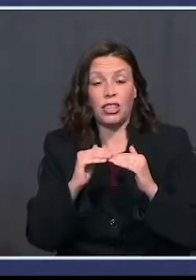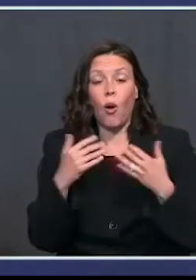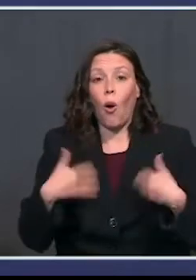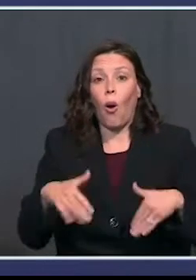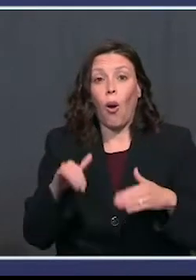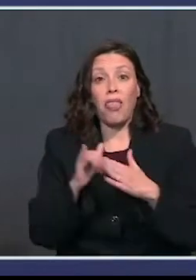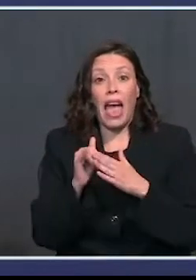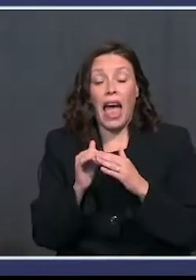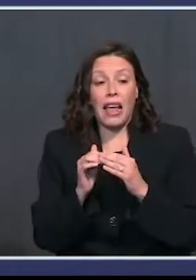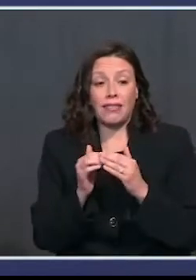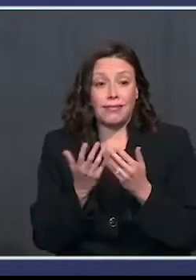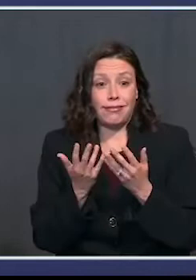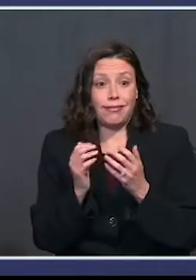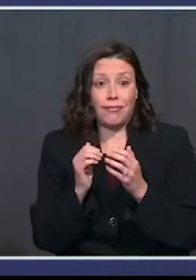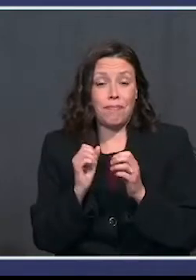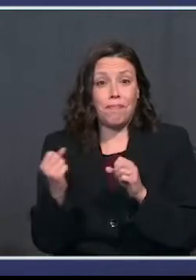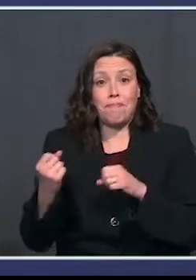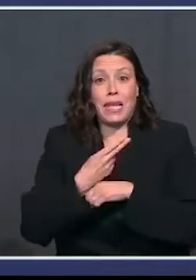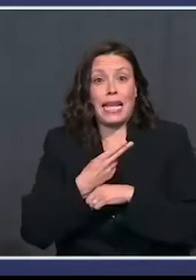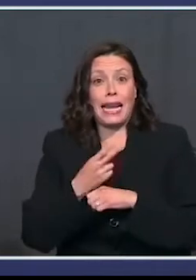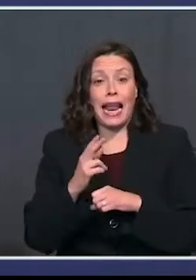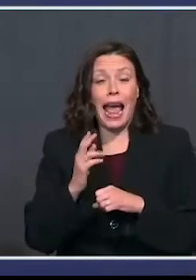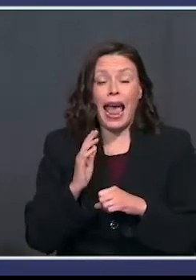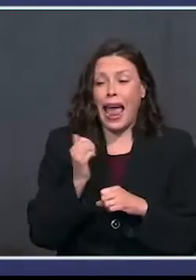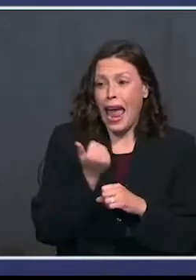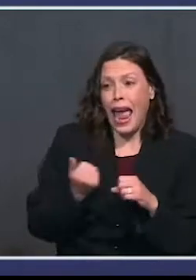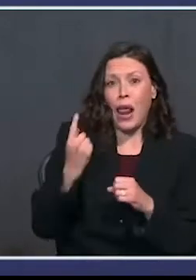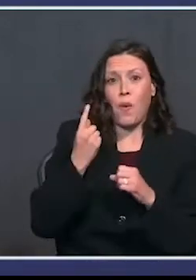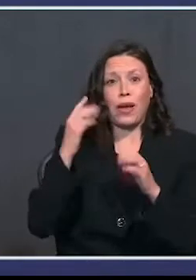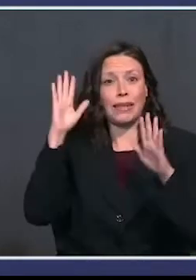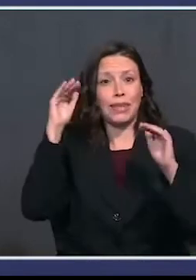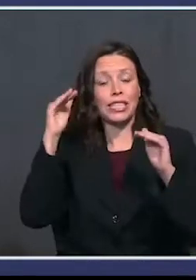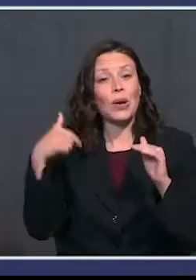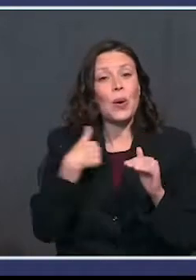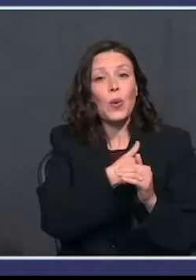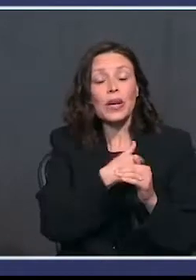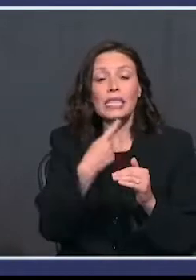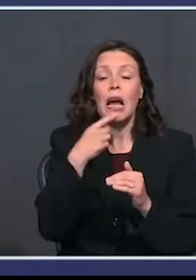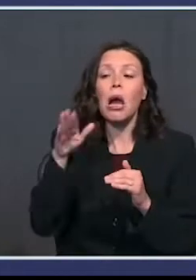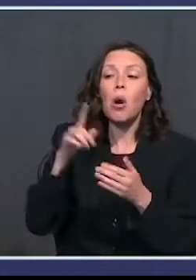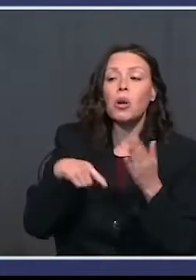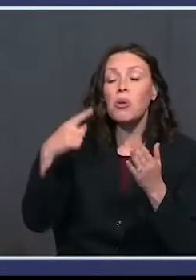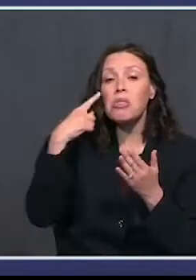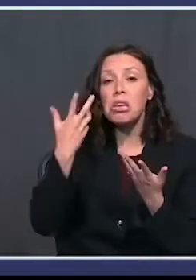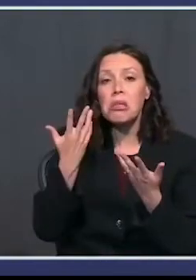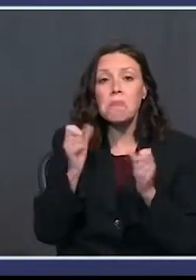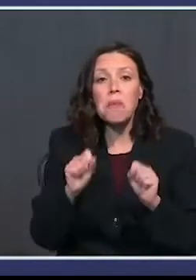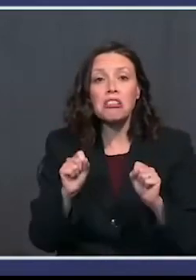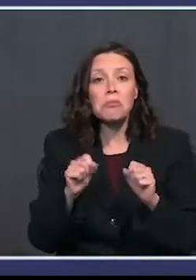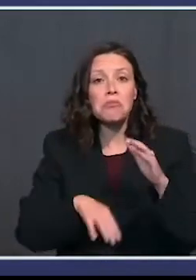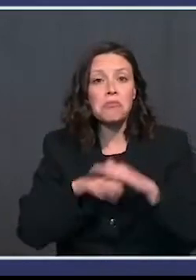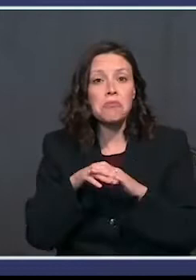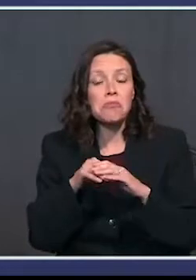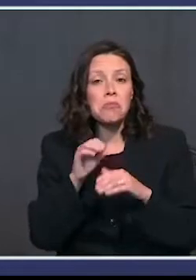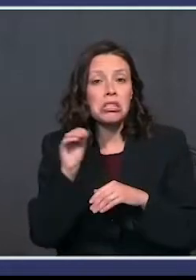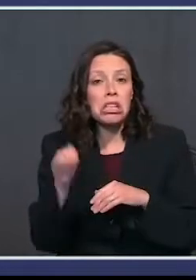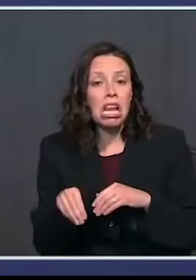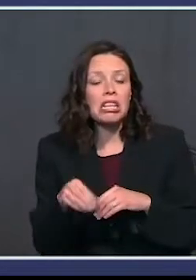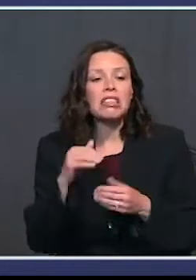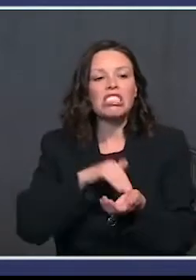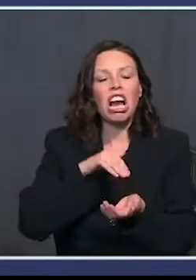exceeding anything that really we that anybody thought. We went out and we said, what do you think a maximum would be? And I think